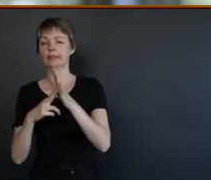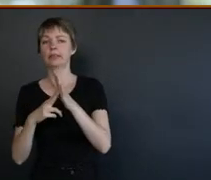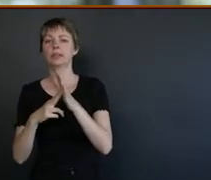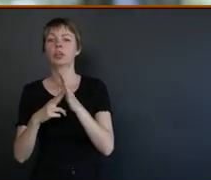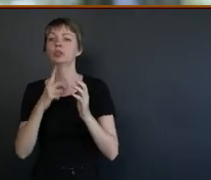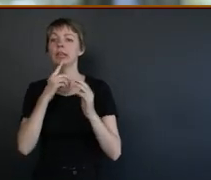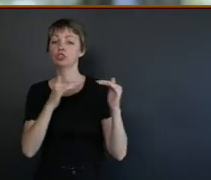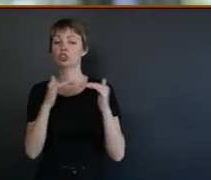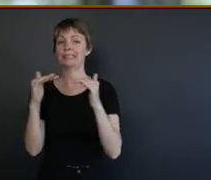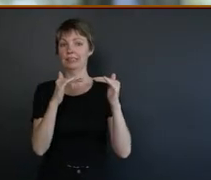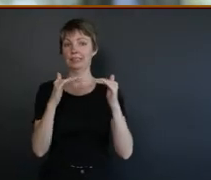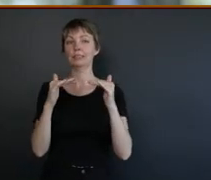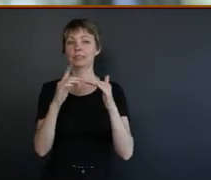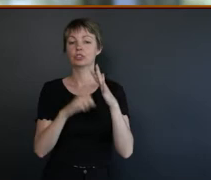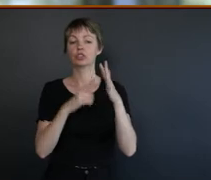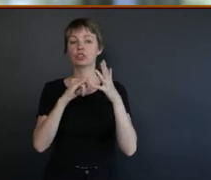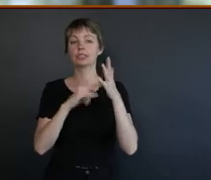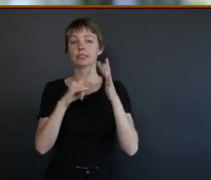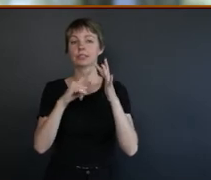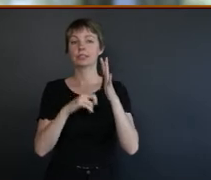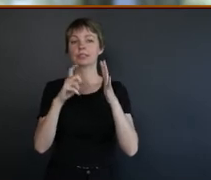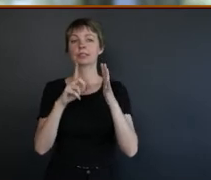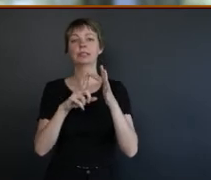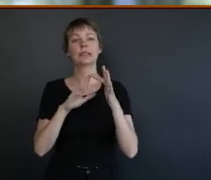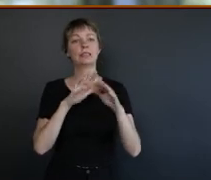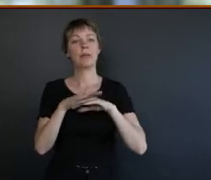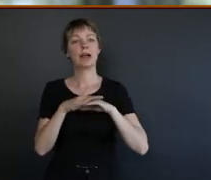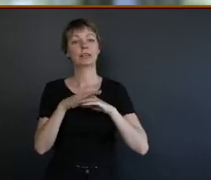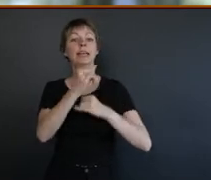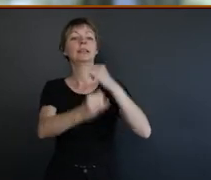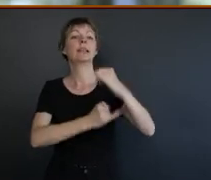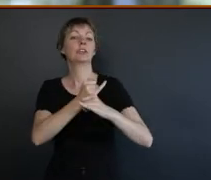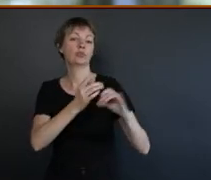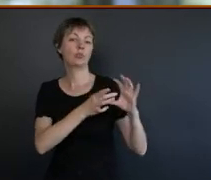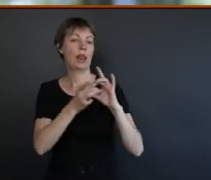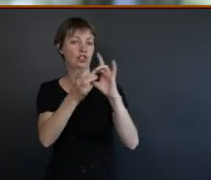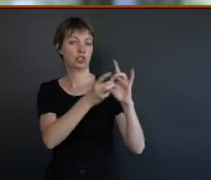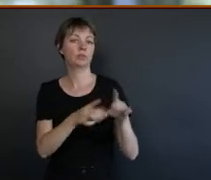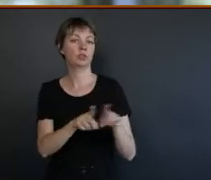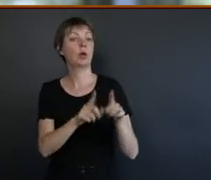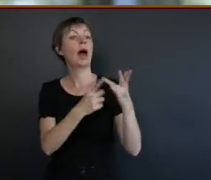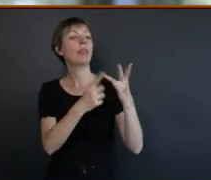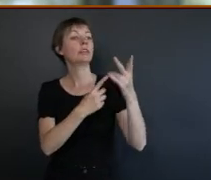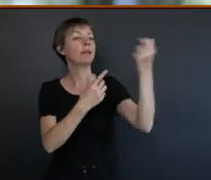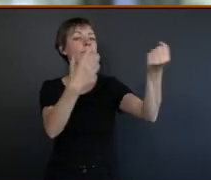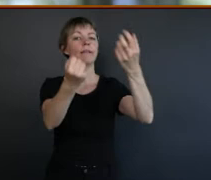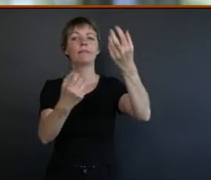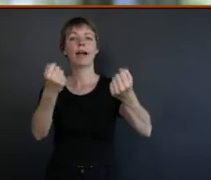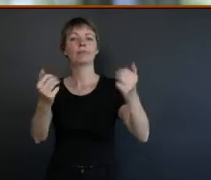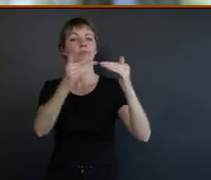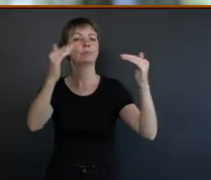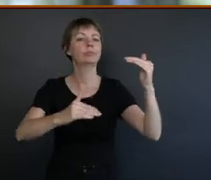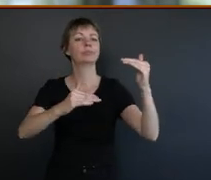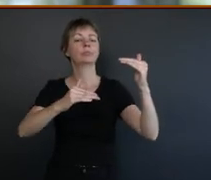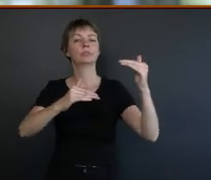partly coming about through relationships internationally where others have also experienced injustice to the